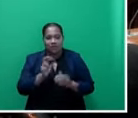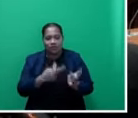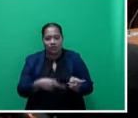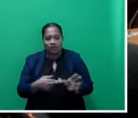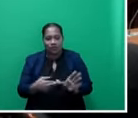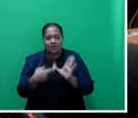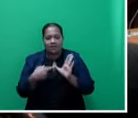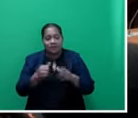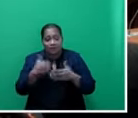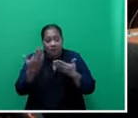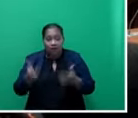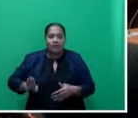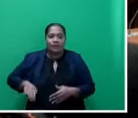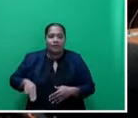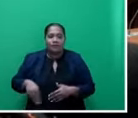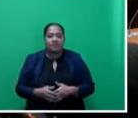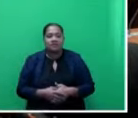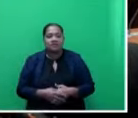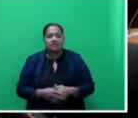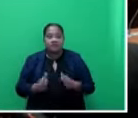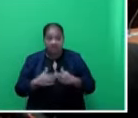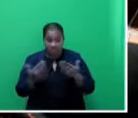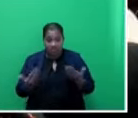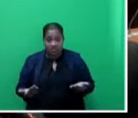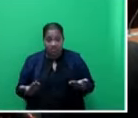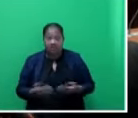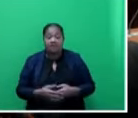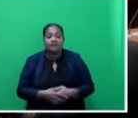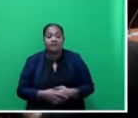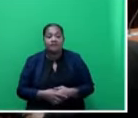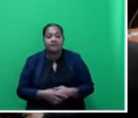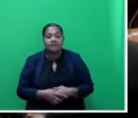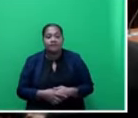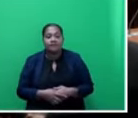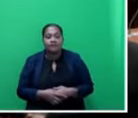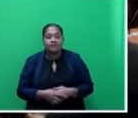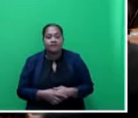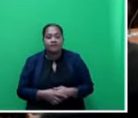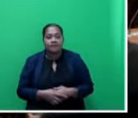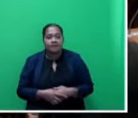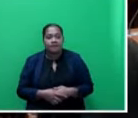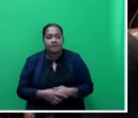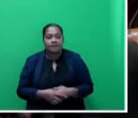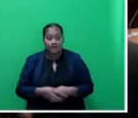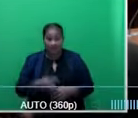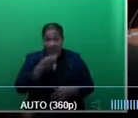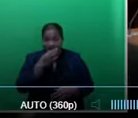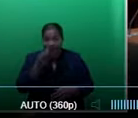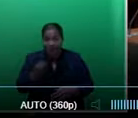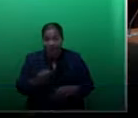Honourable Members, at this juncture, I have been asked... got...